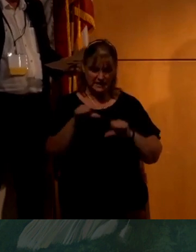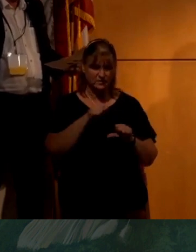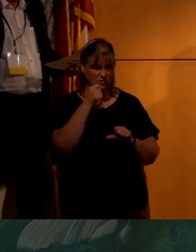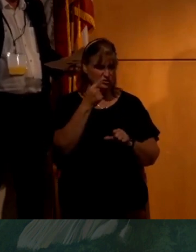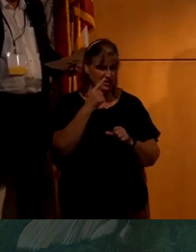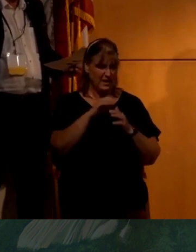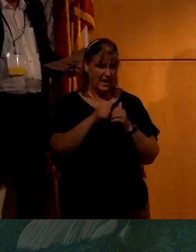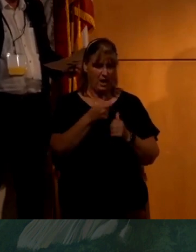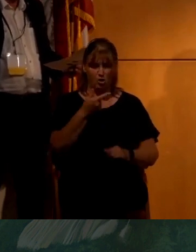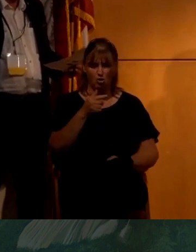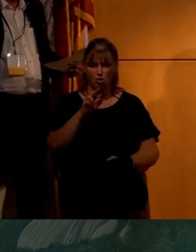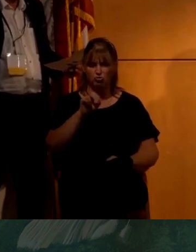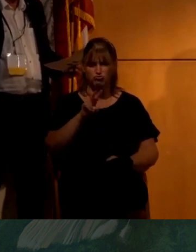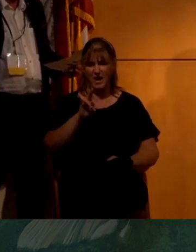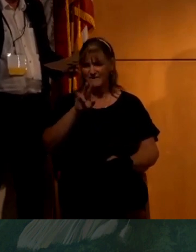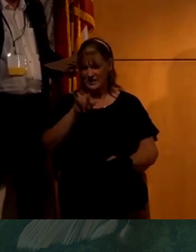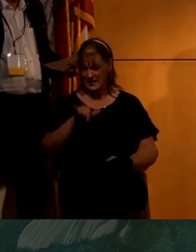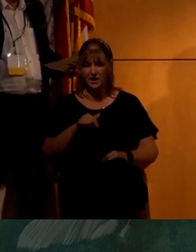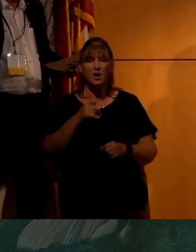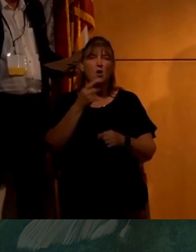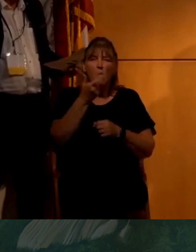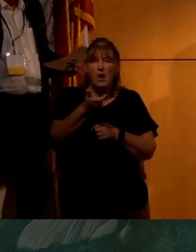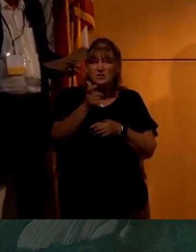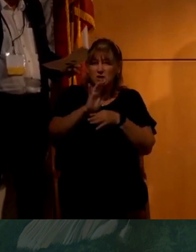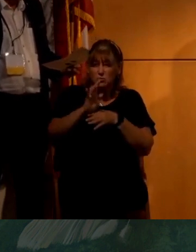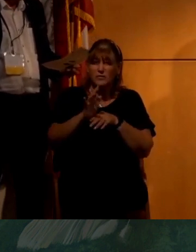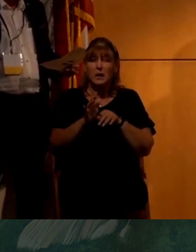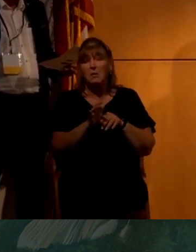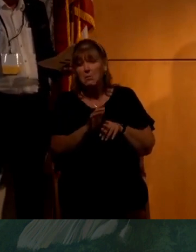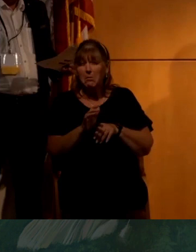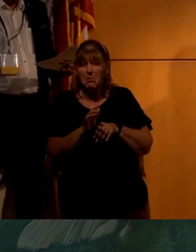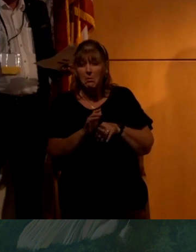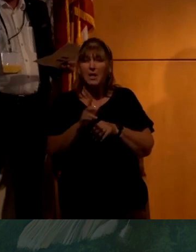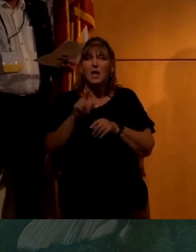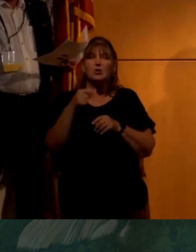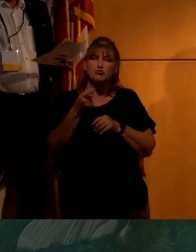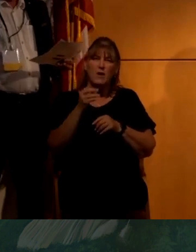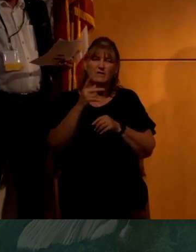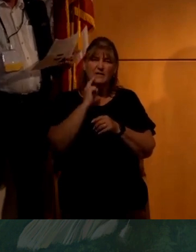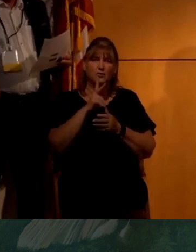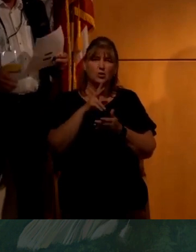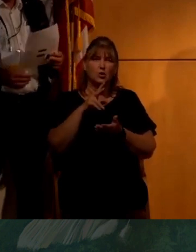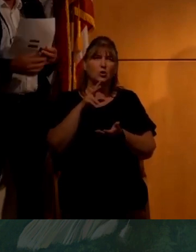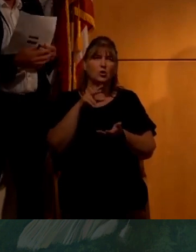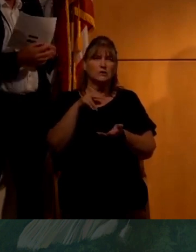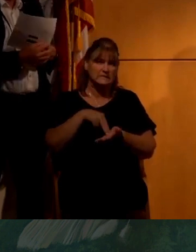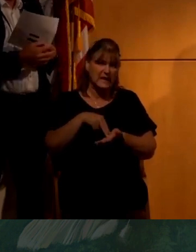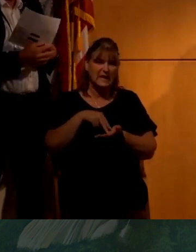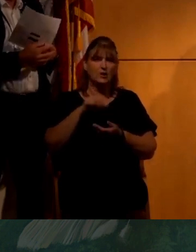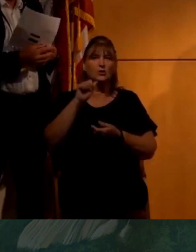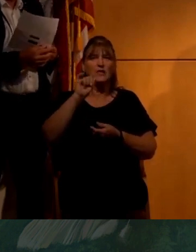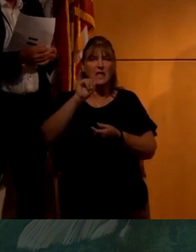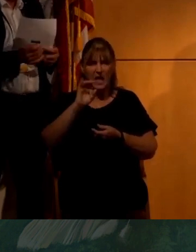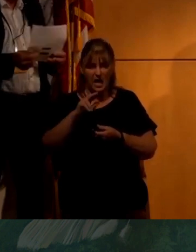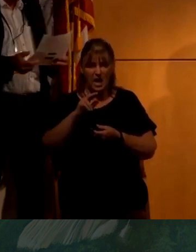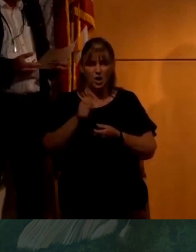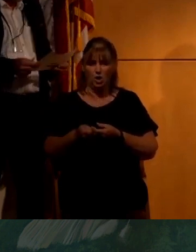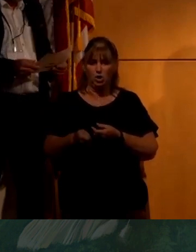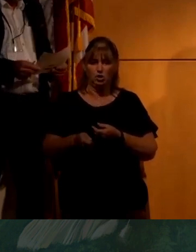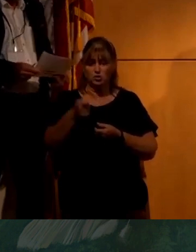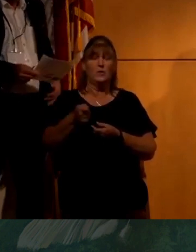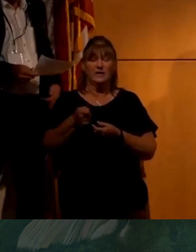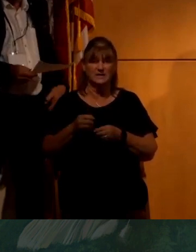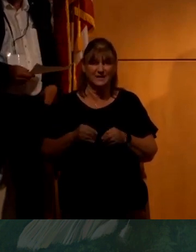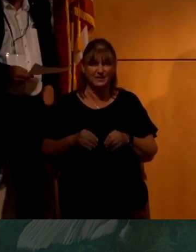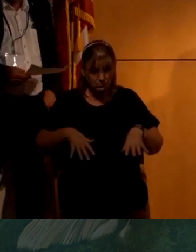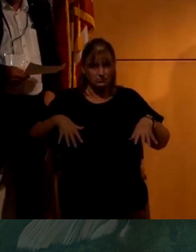understand how gravity works. don't, watching movies, you kind of get the idea that you can only have gravity. you're spinning or if there's air, you can hit a switch and suddenly